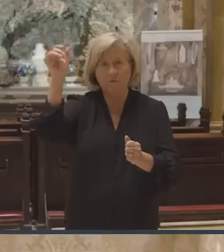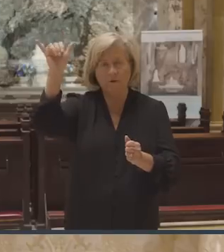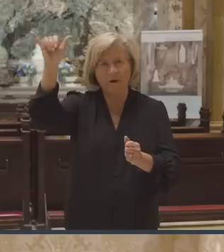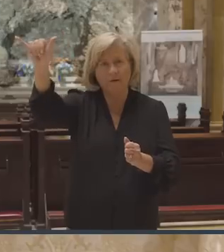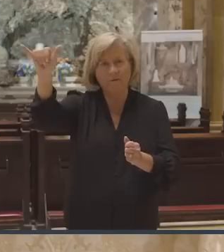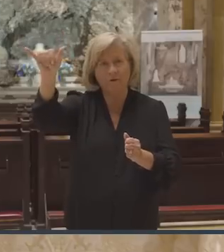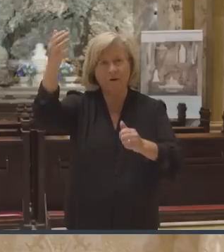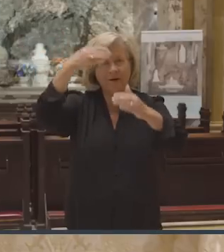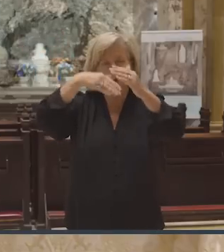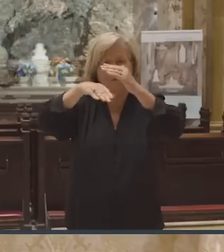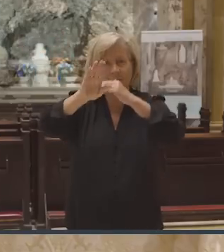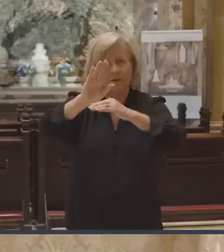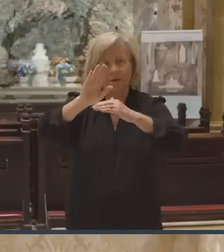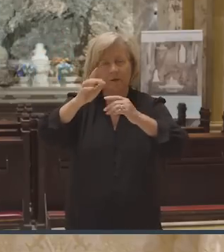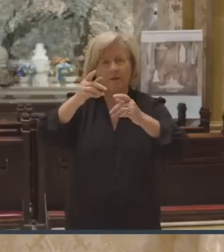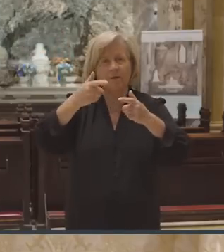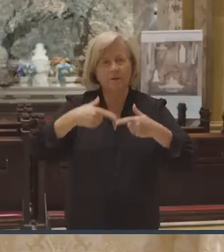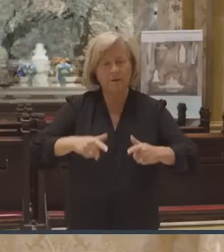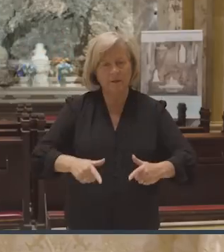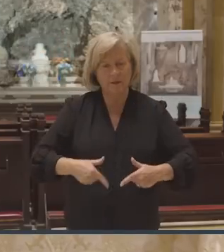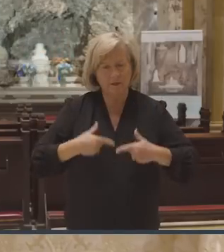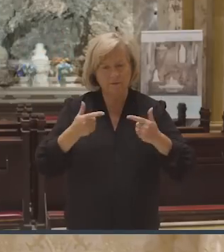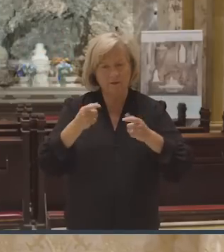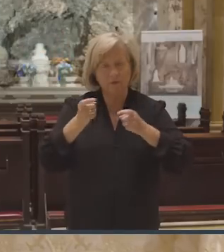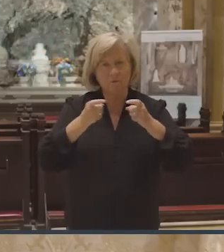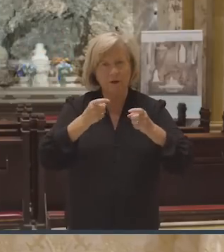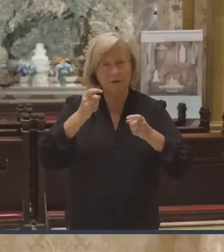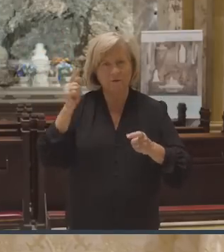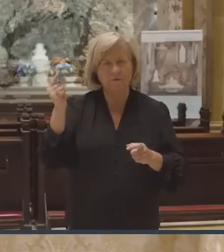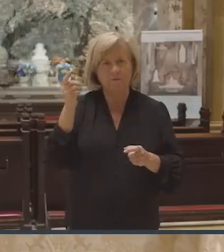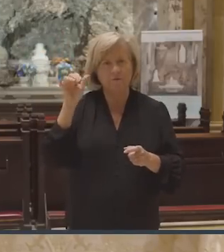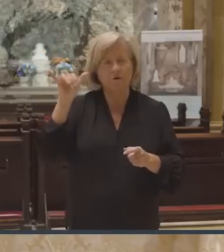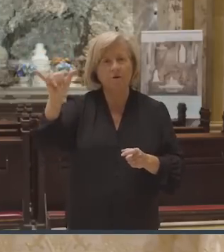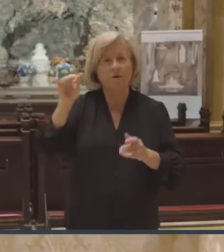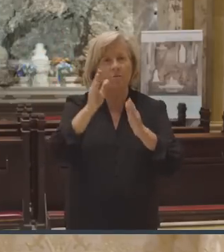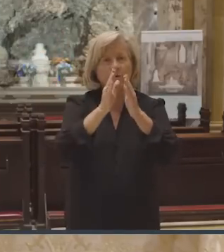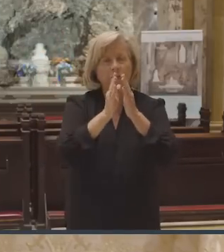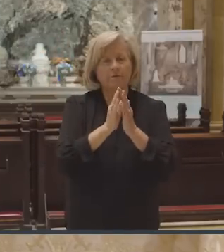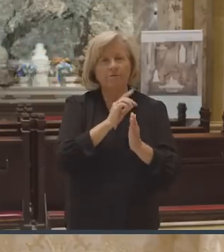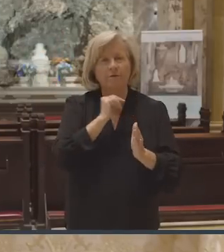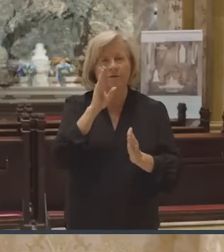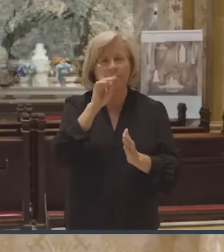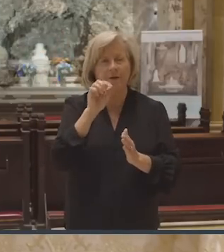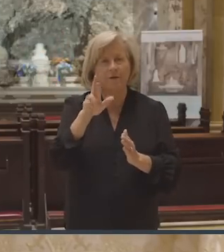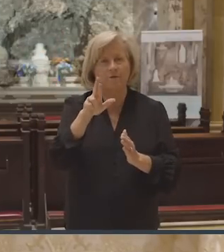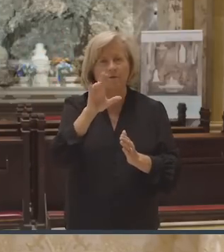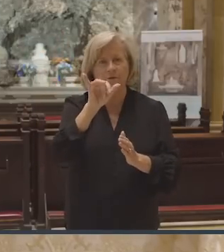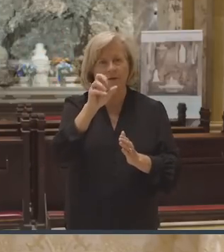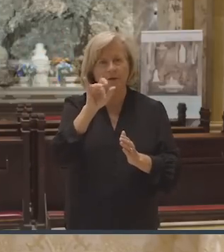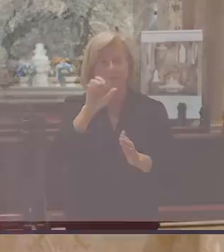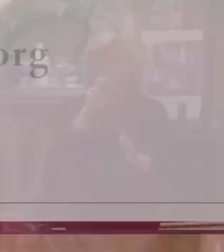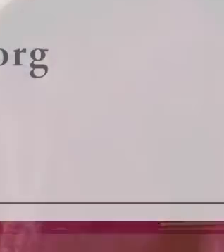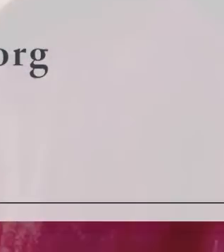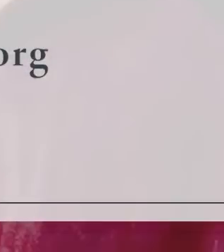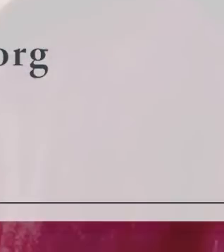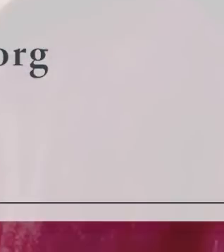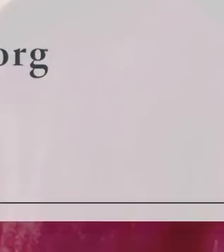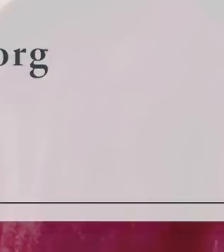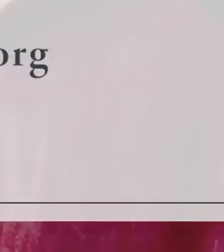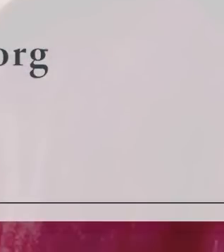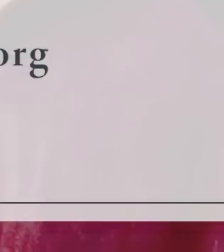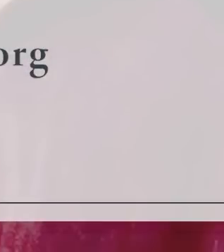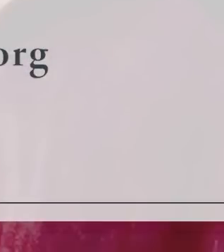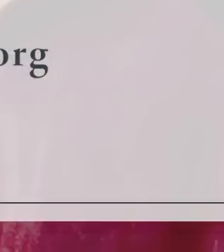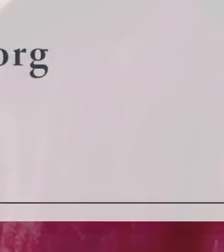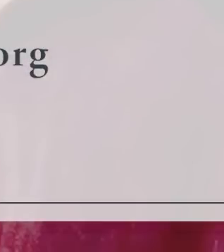who lives and reigns forever and ever. Amen. And our prayer now for Father Baker's canonization. Lord, you gave